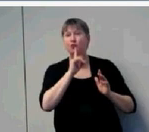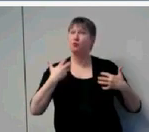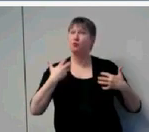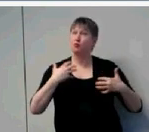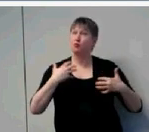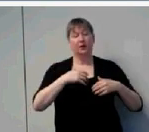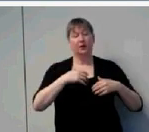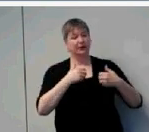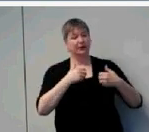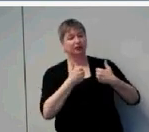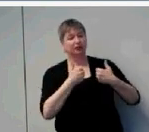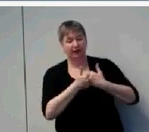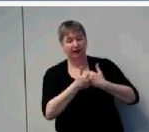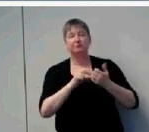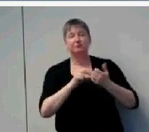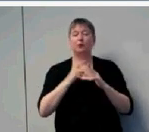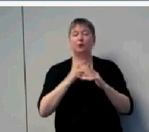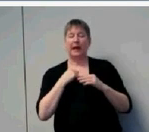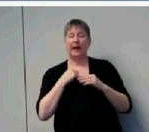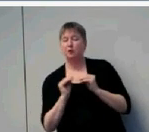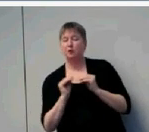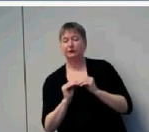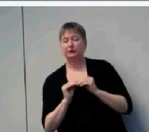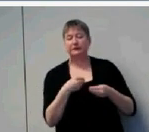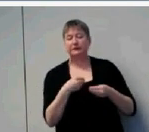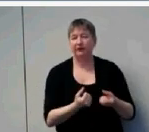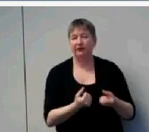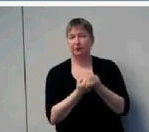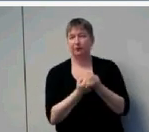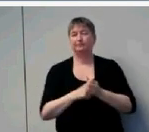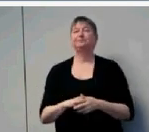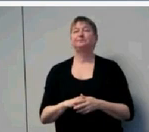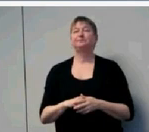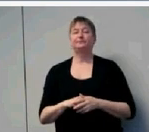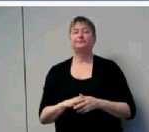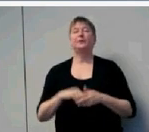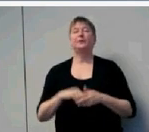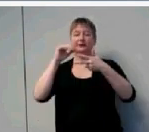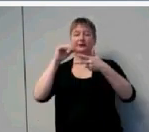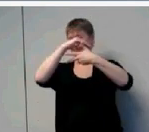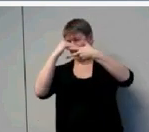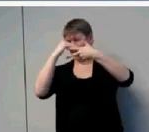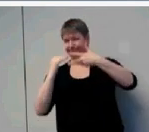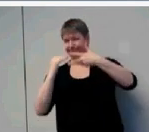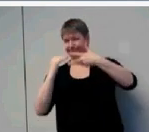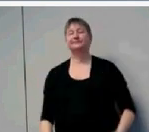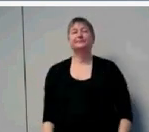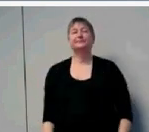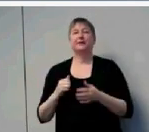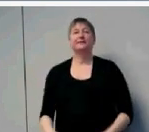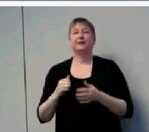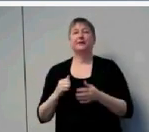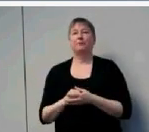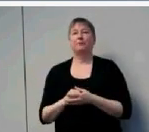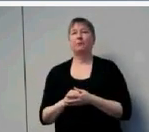intervention. So here we go with the first figure. Let me break